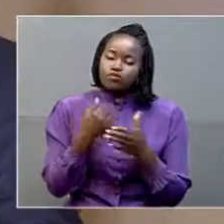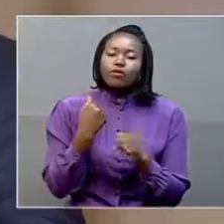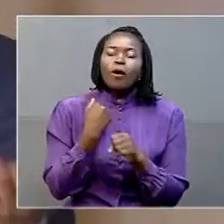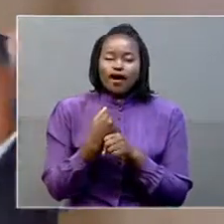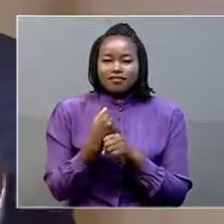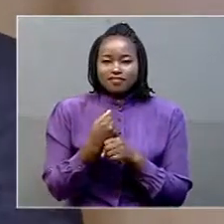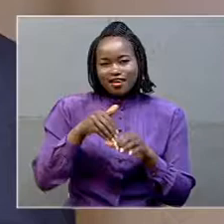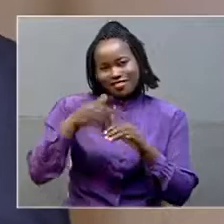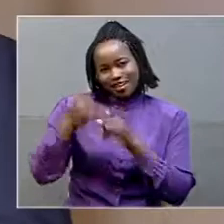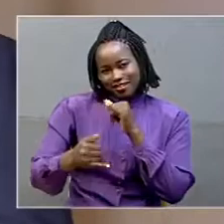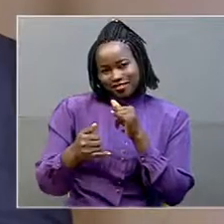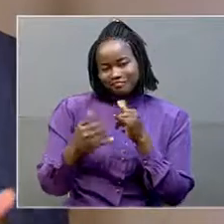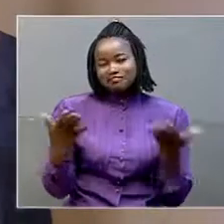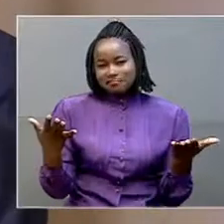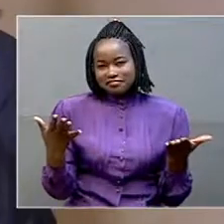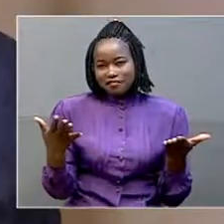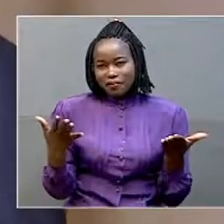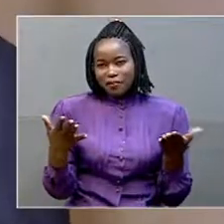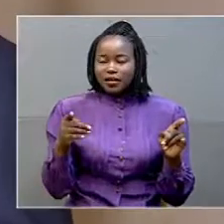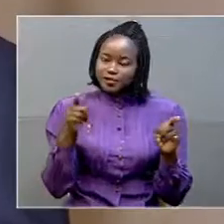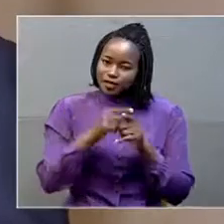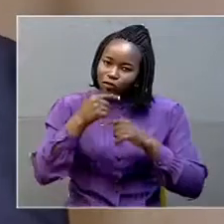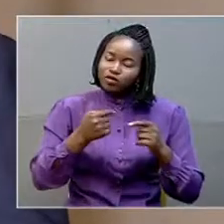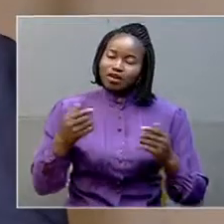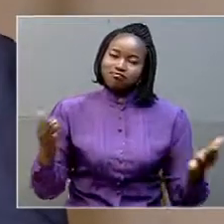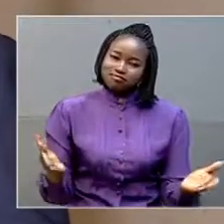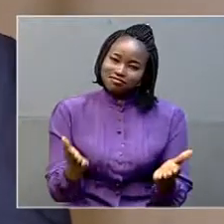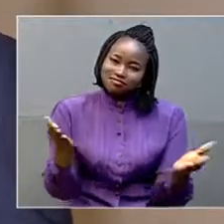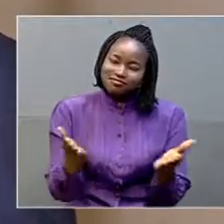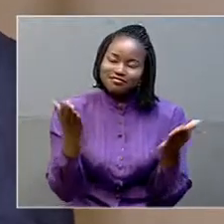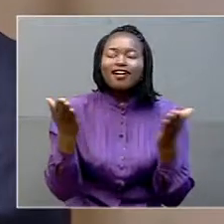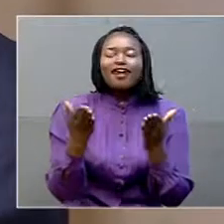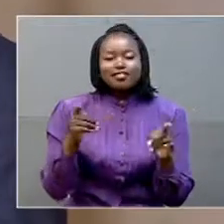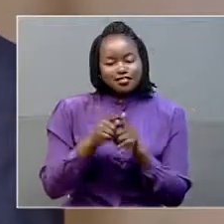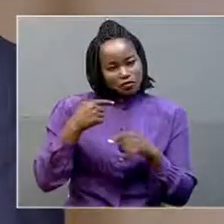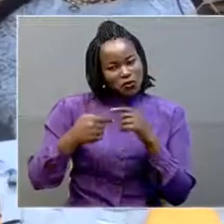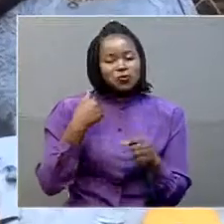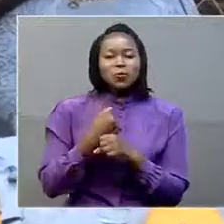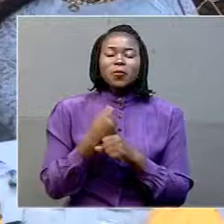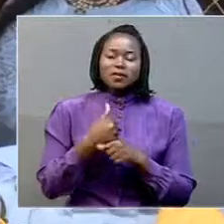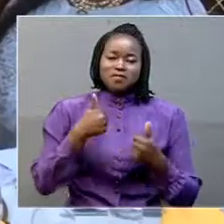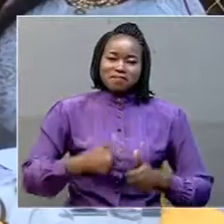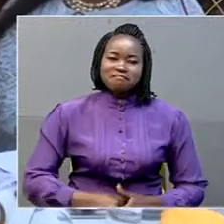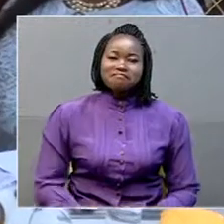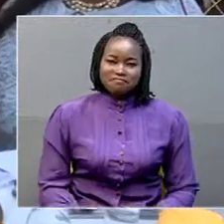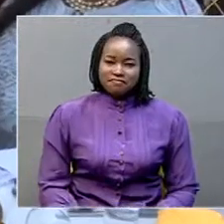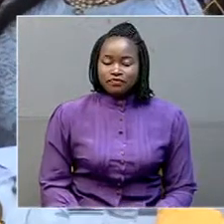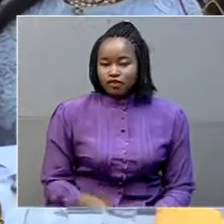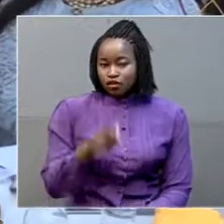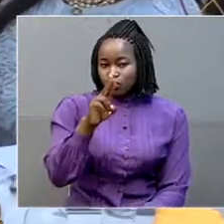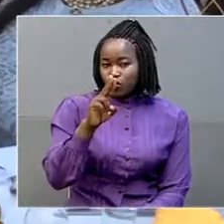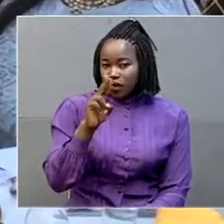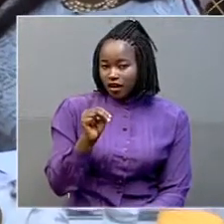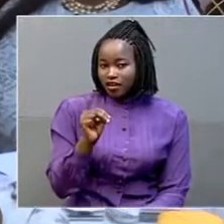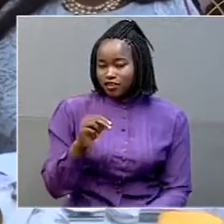and driven and driven, so that they can do their work better. The UN Resident